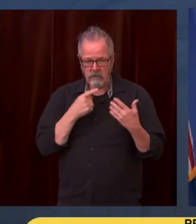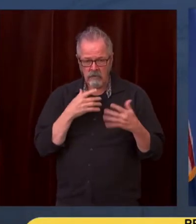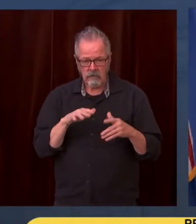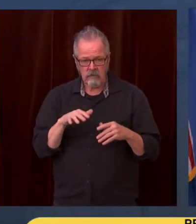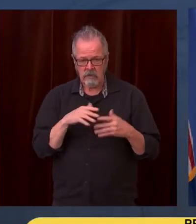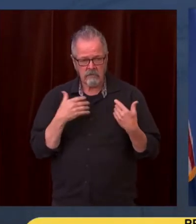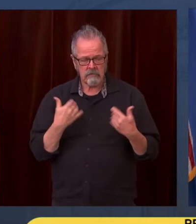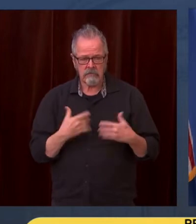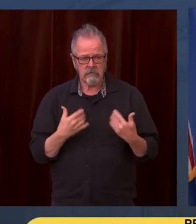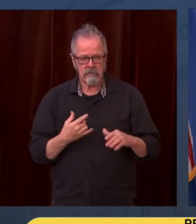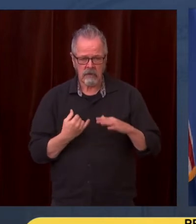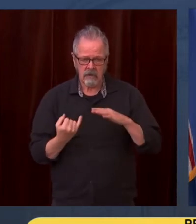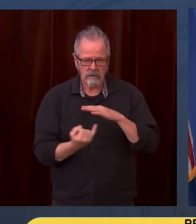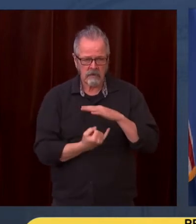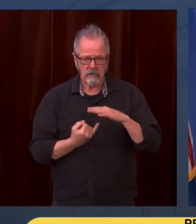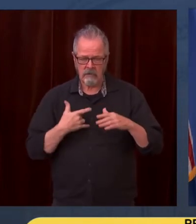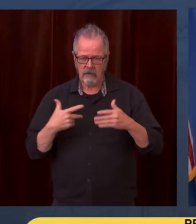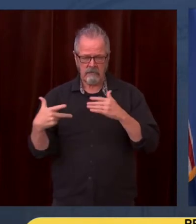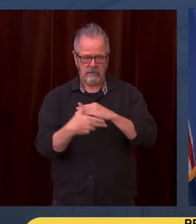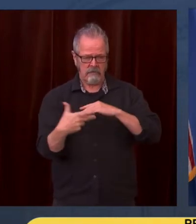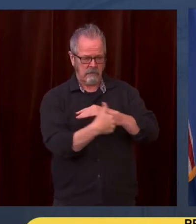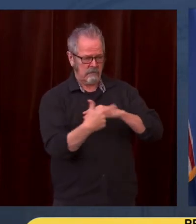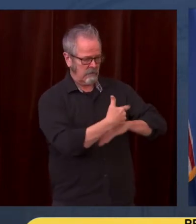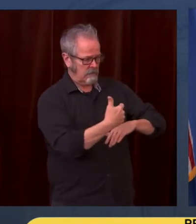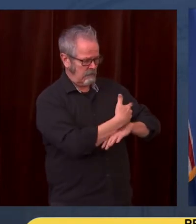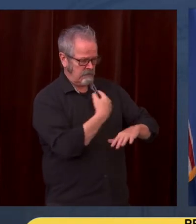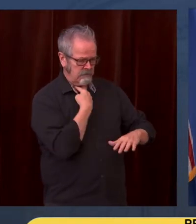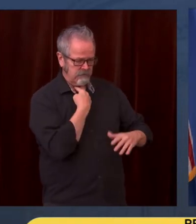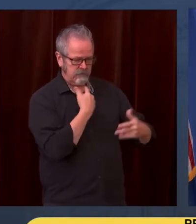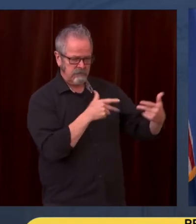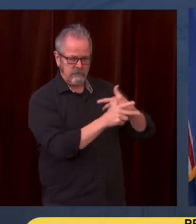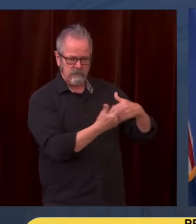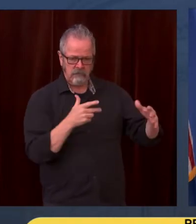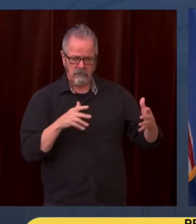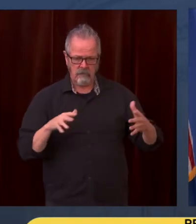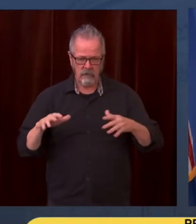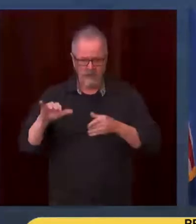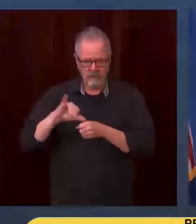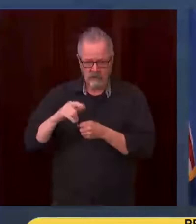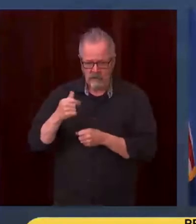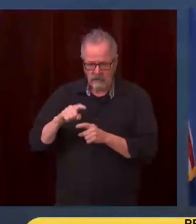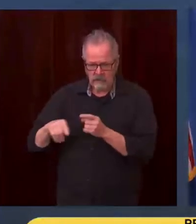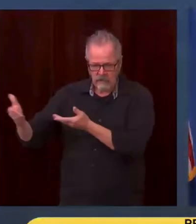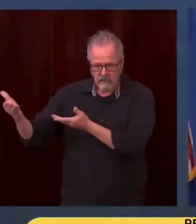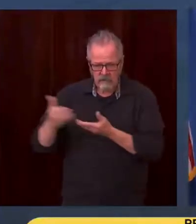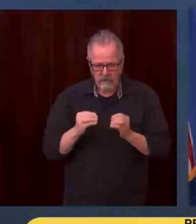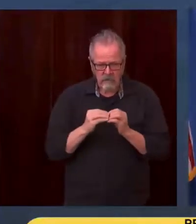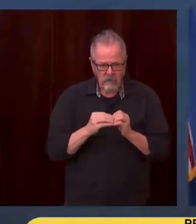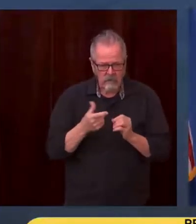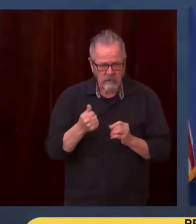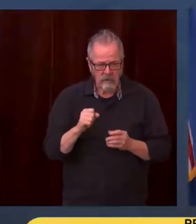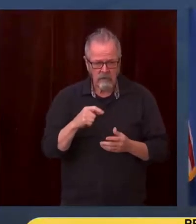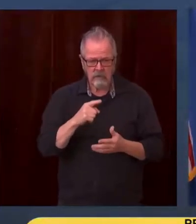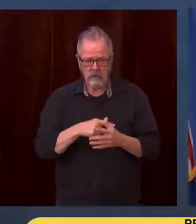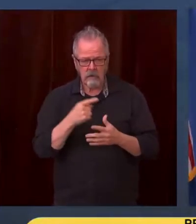because of the invasion of a foreign species, the green crab, that outcompeted the Dungeness,